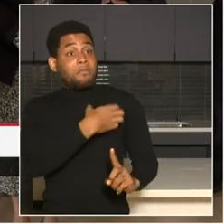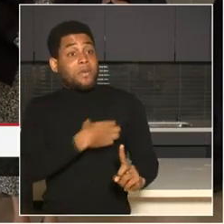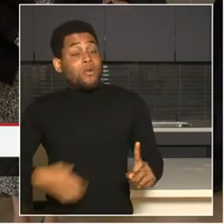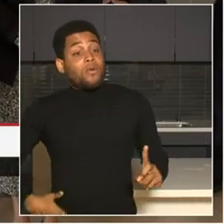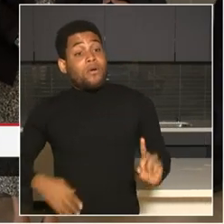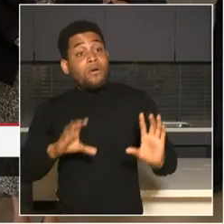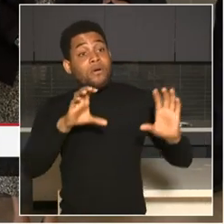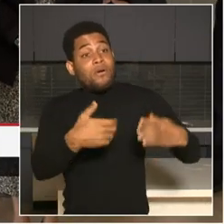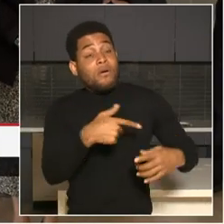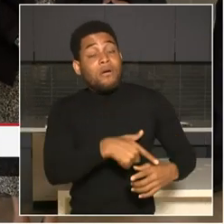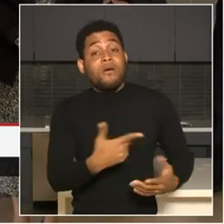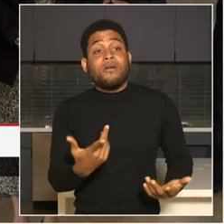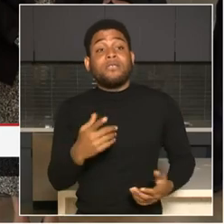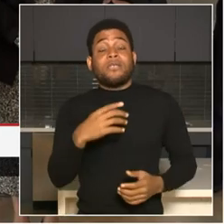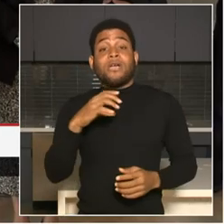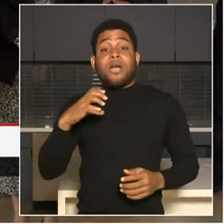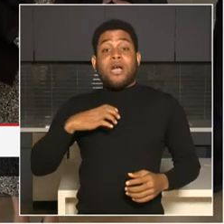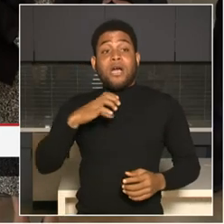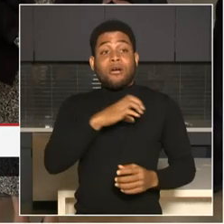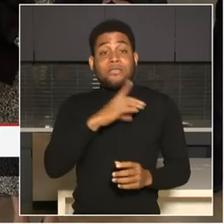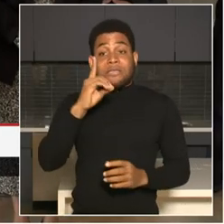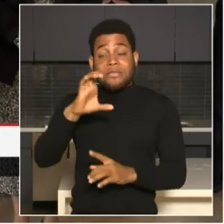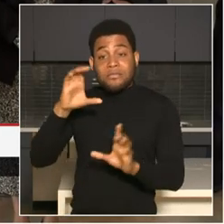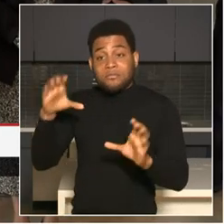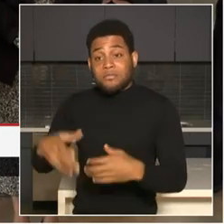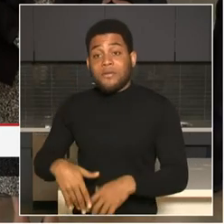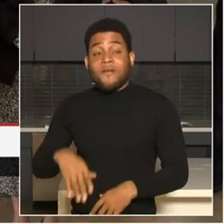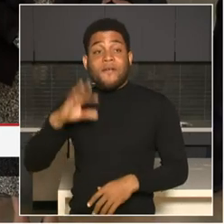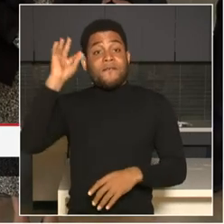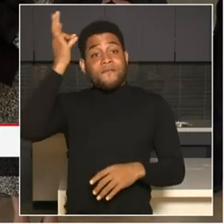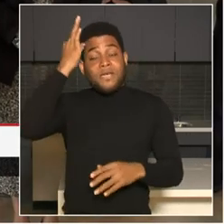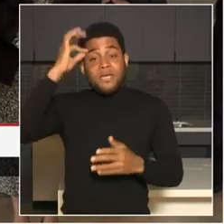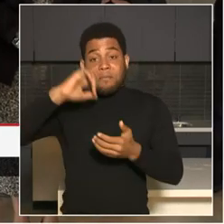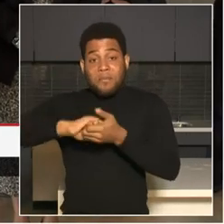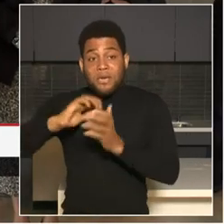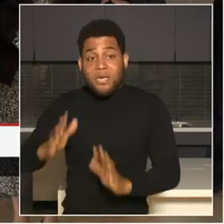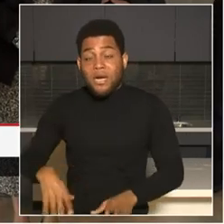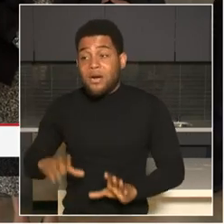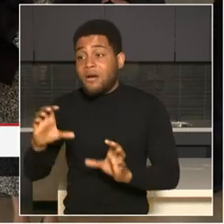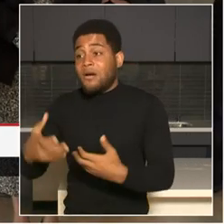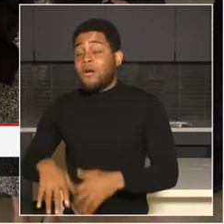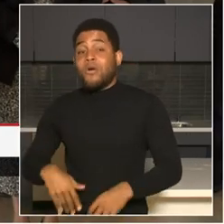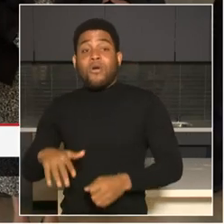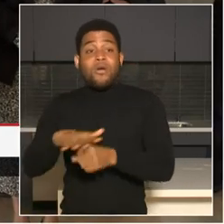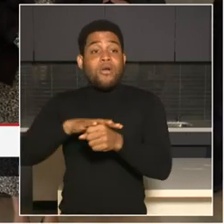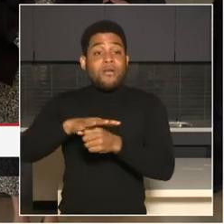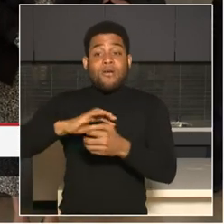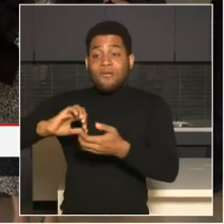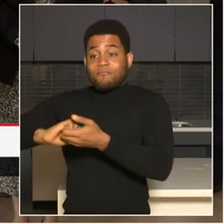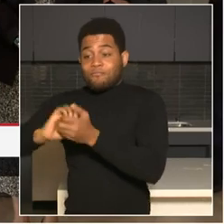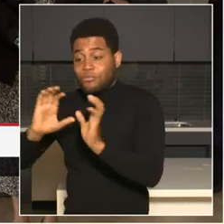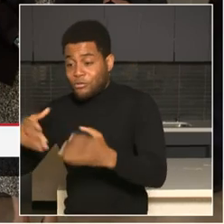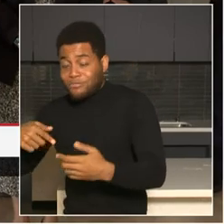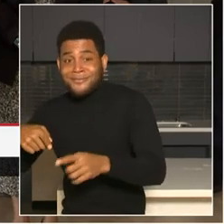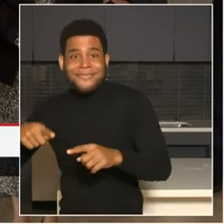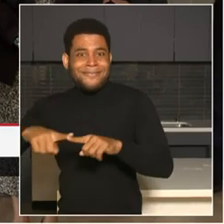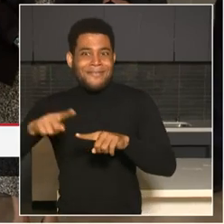regional partners. And you're going to see that focus and collaboration right here at the Real-Time Crime Center.